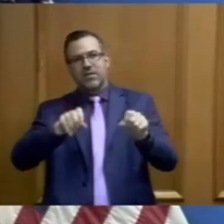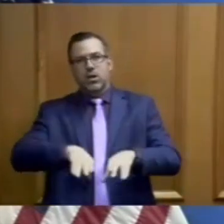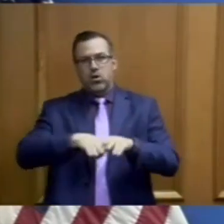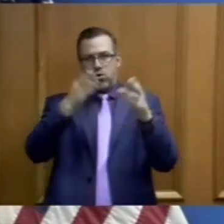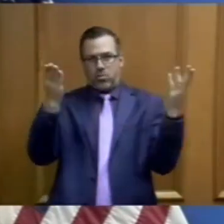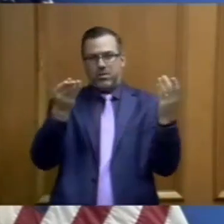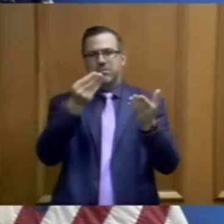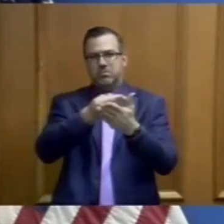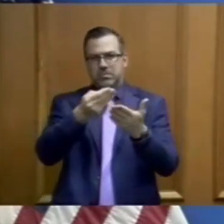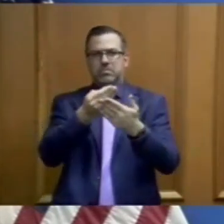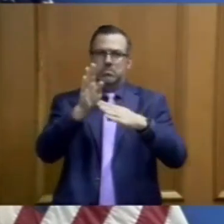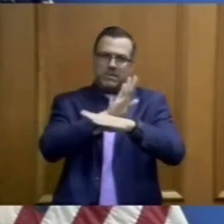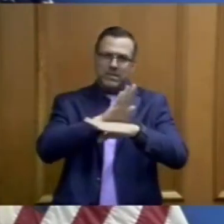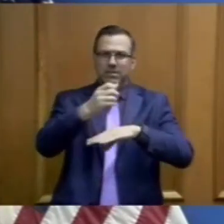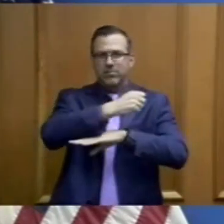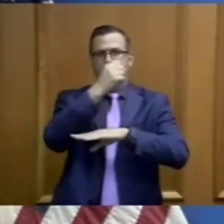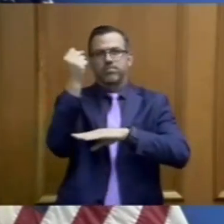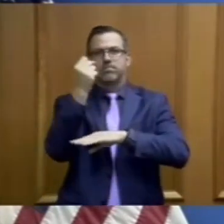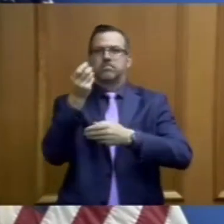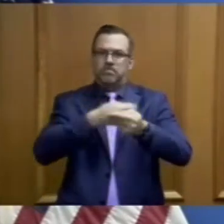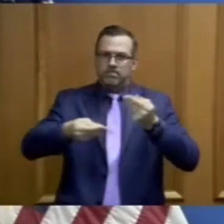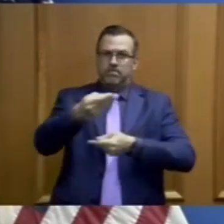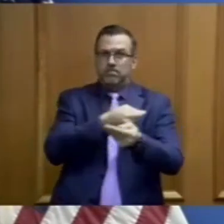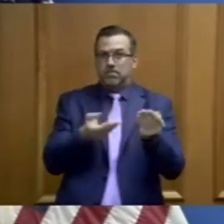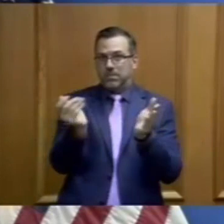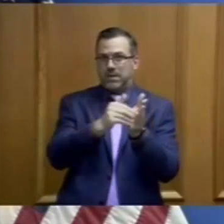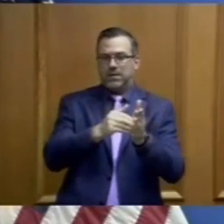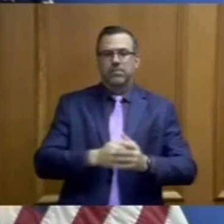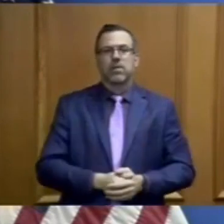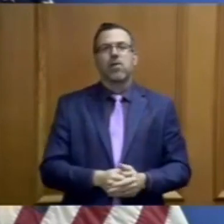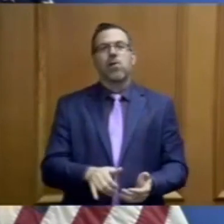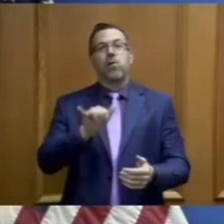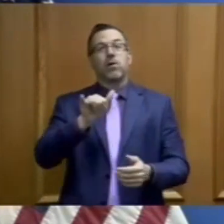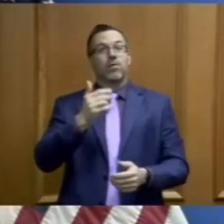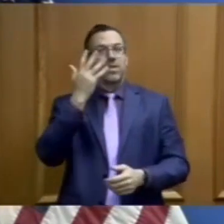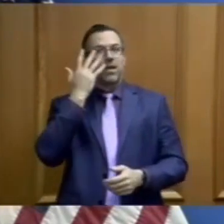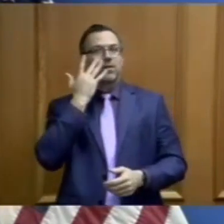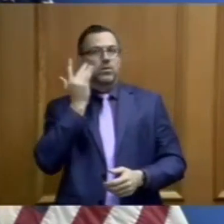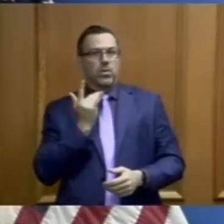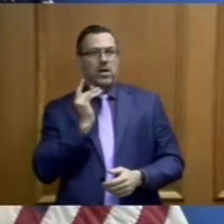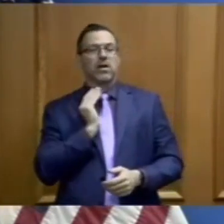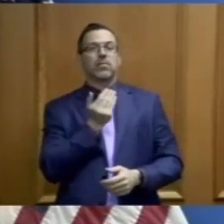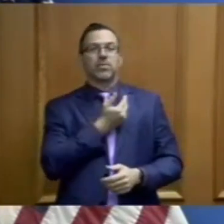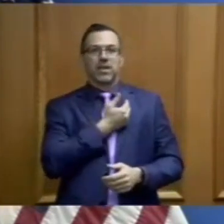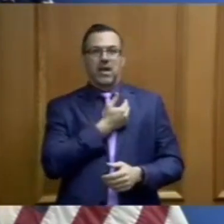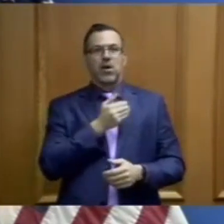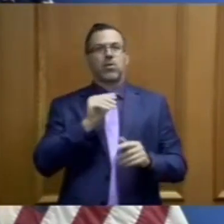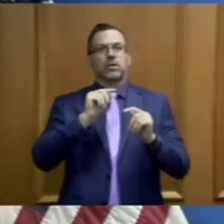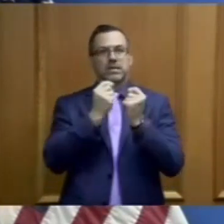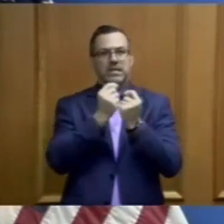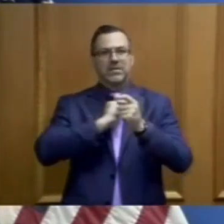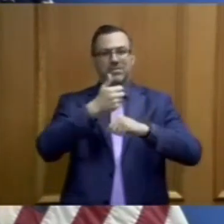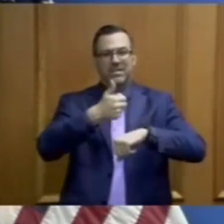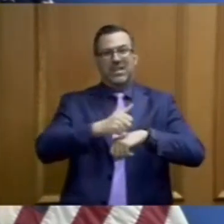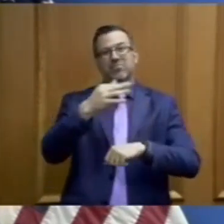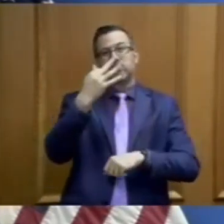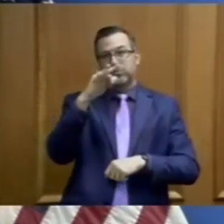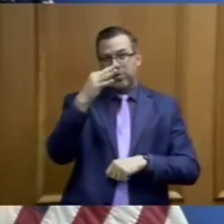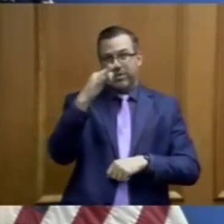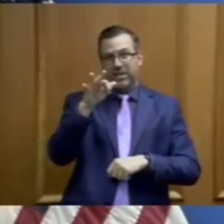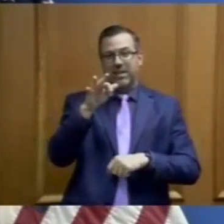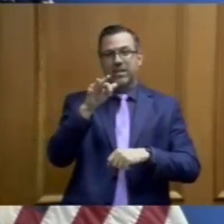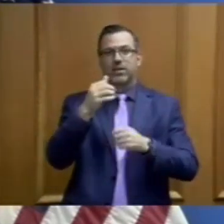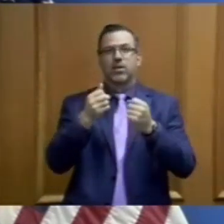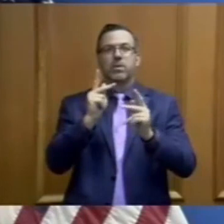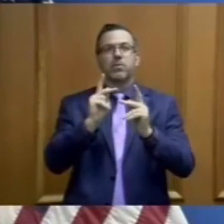that. It's also why over the weekend our unified command group popped up 19 drive-through testing facilities across the